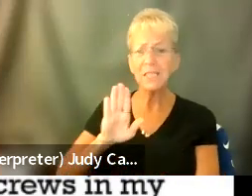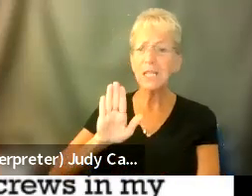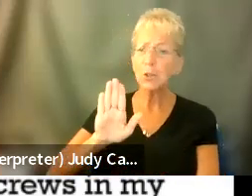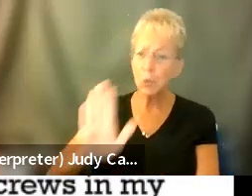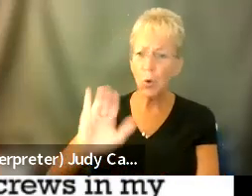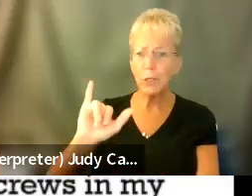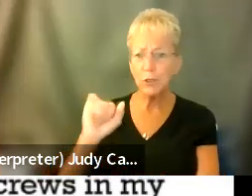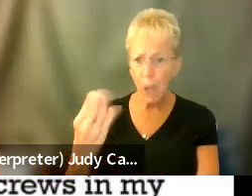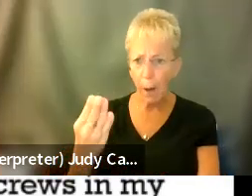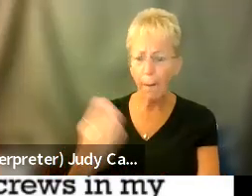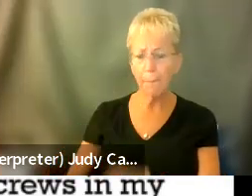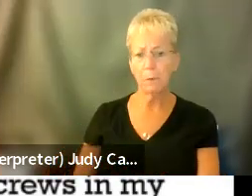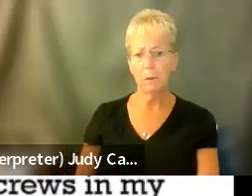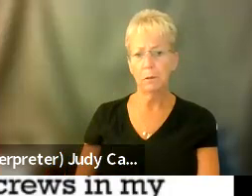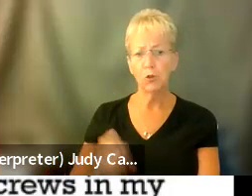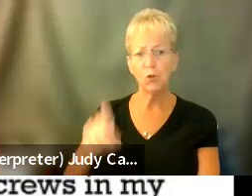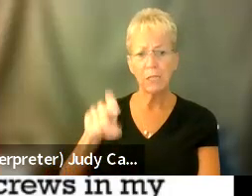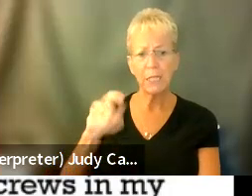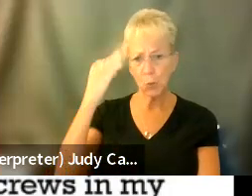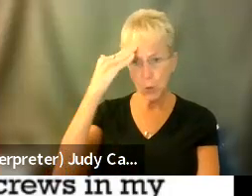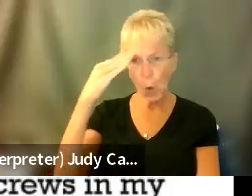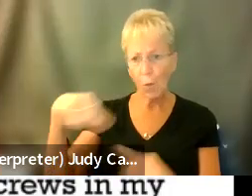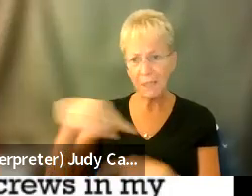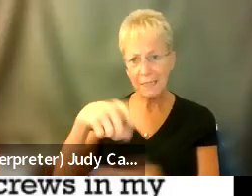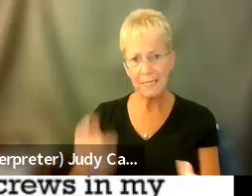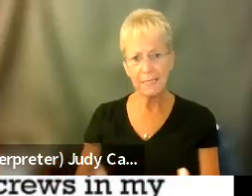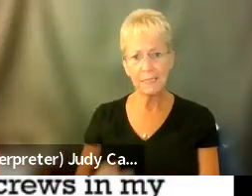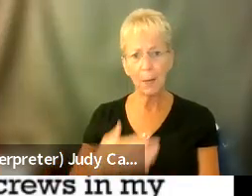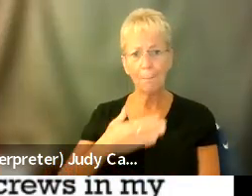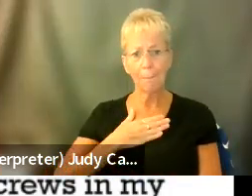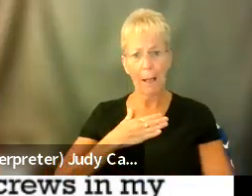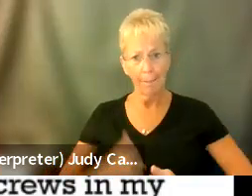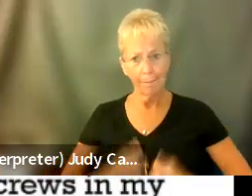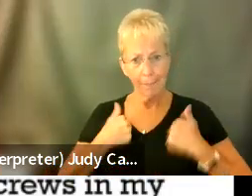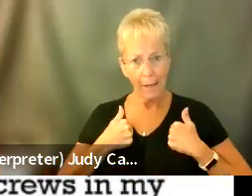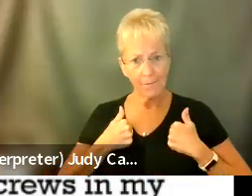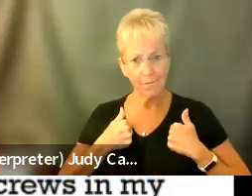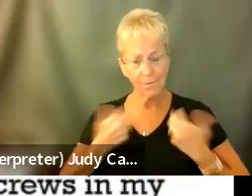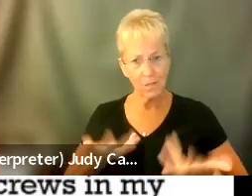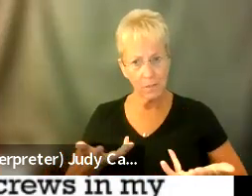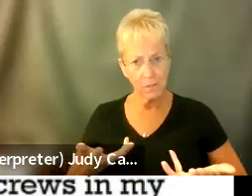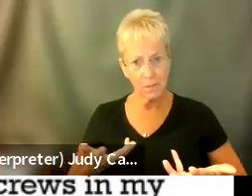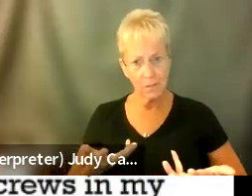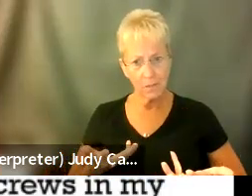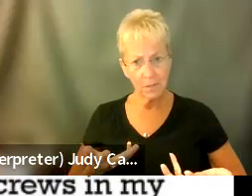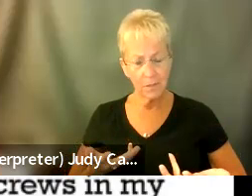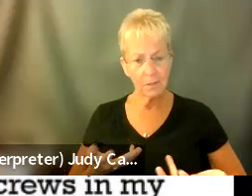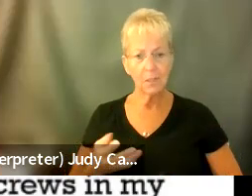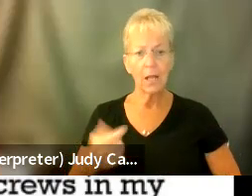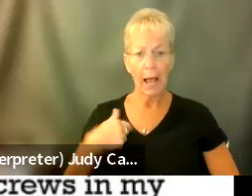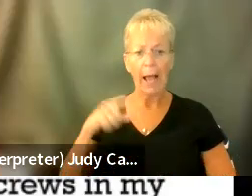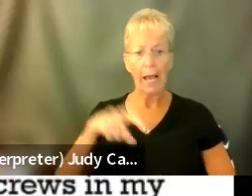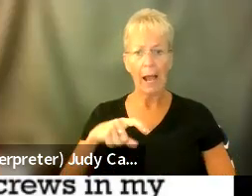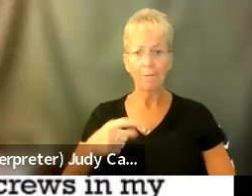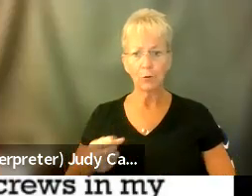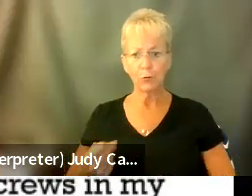It's your job to know these things. This is my life. So I have to stand up